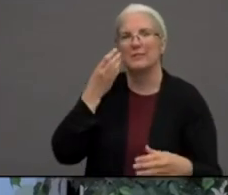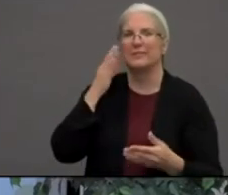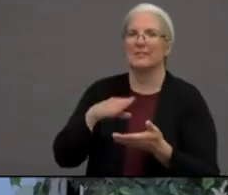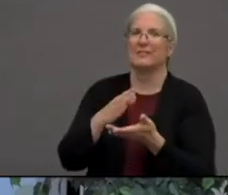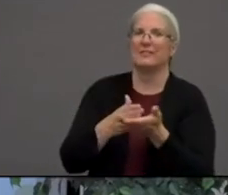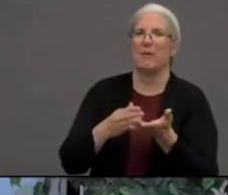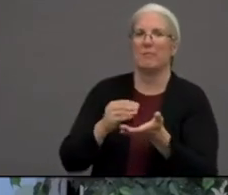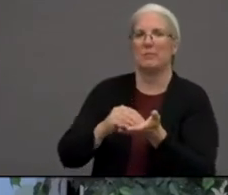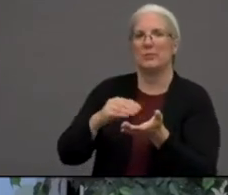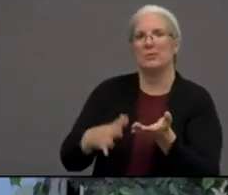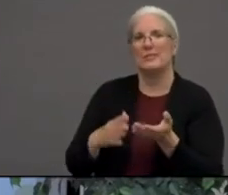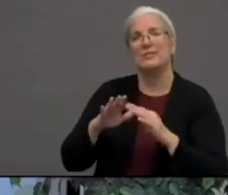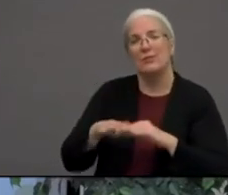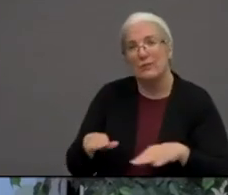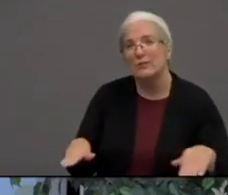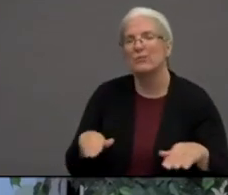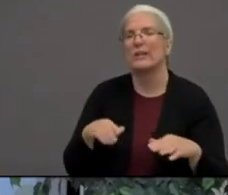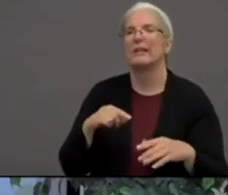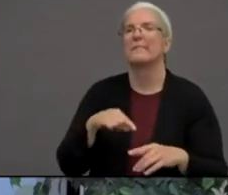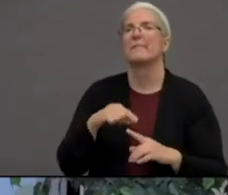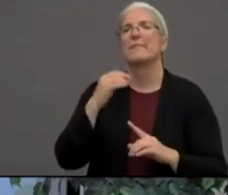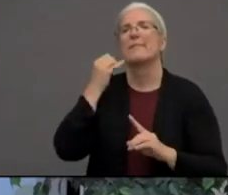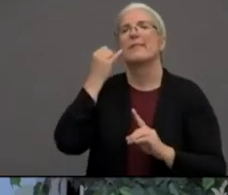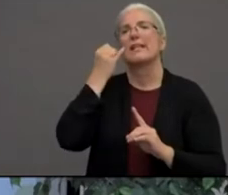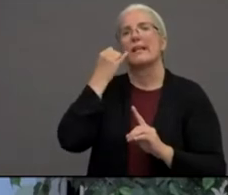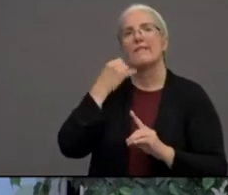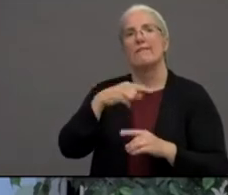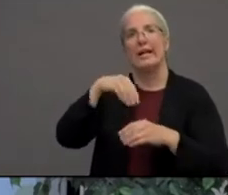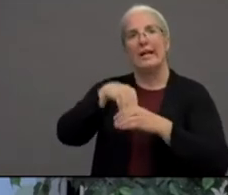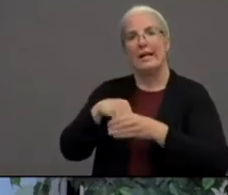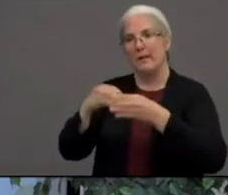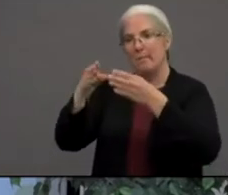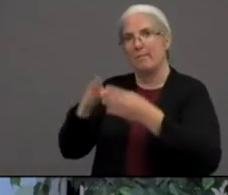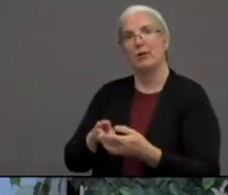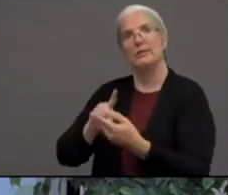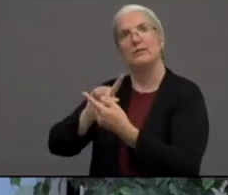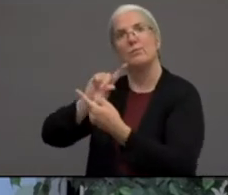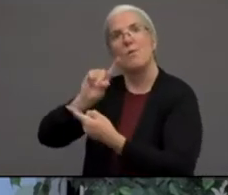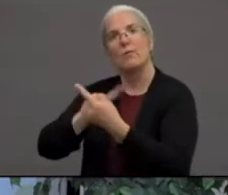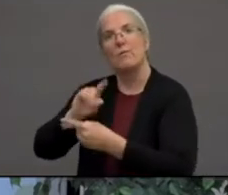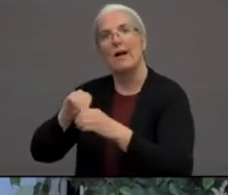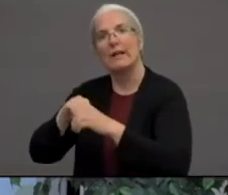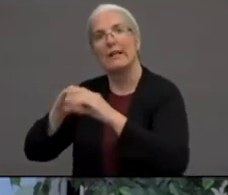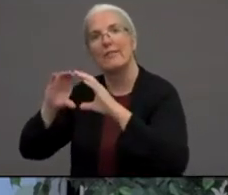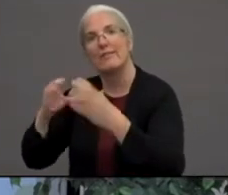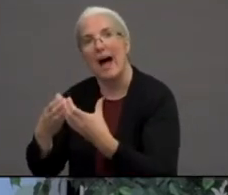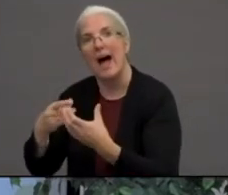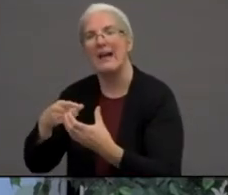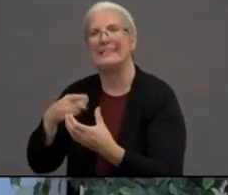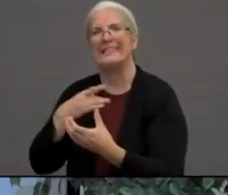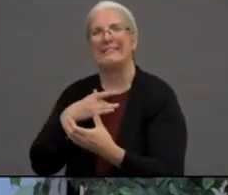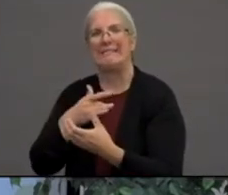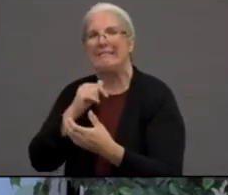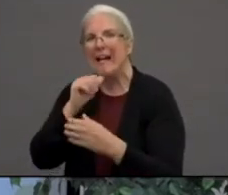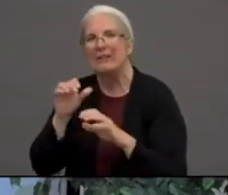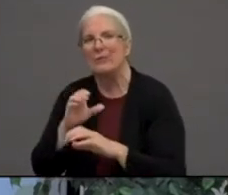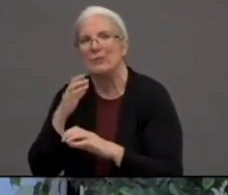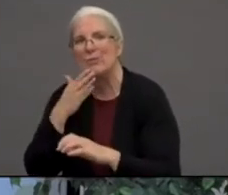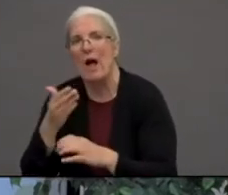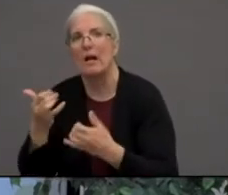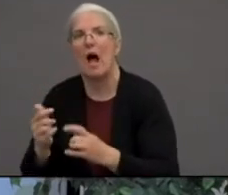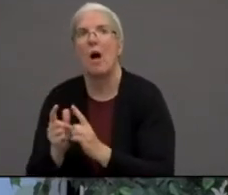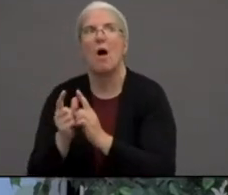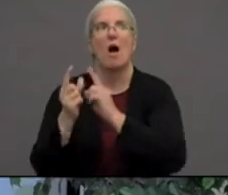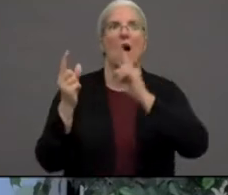taking in-person classes. What would be your message to students who are struggling to reach